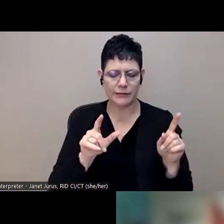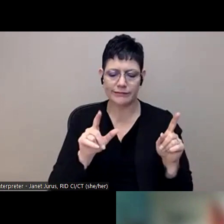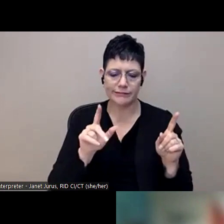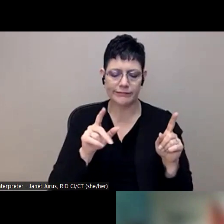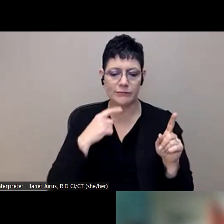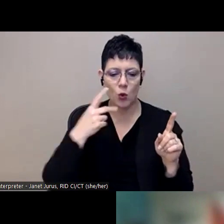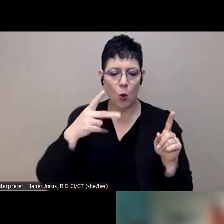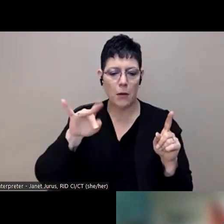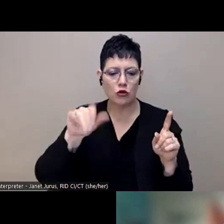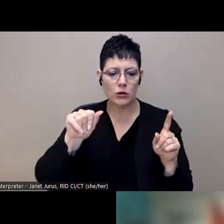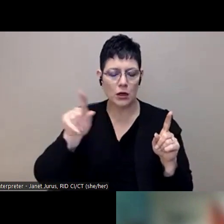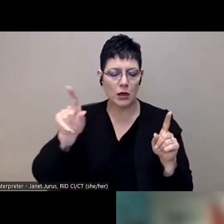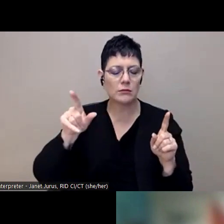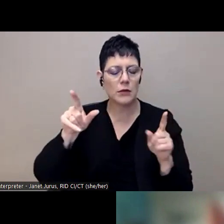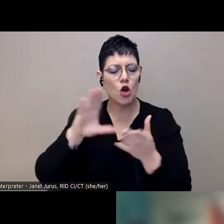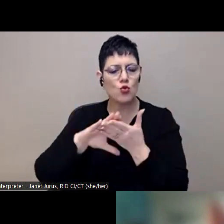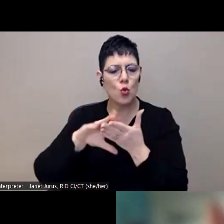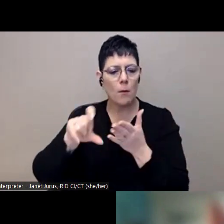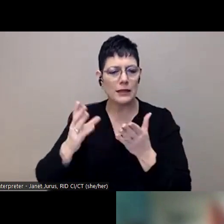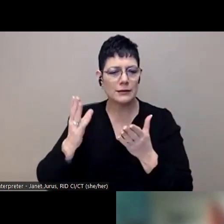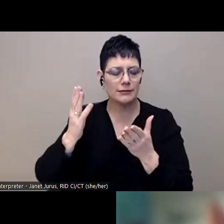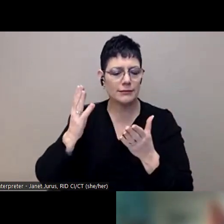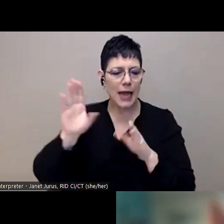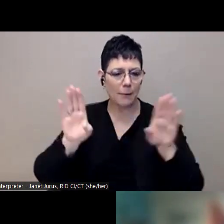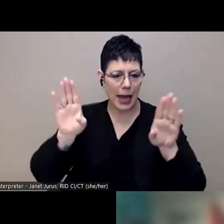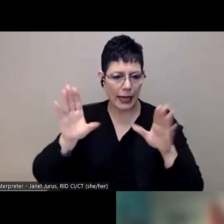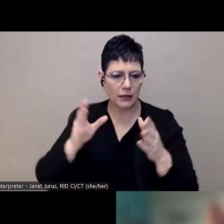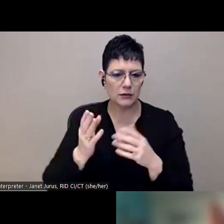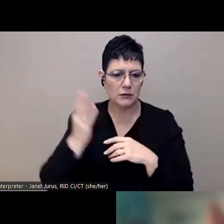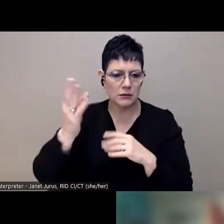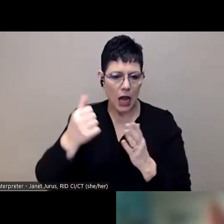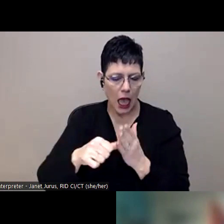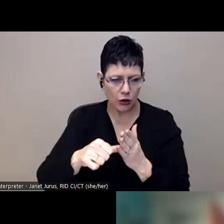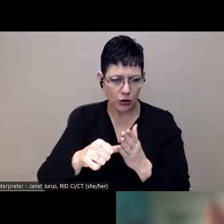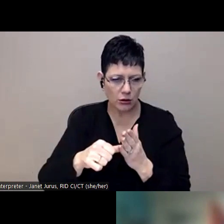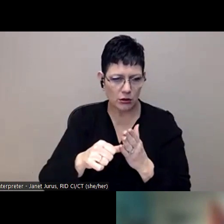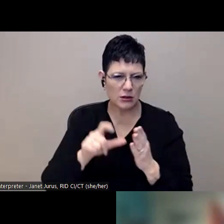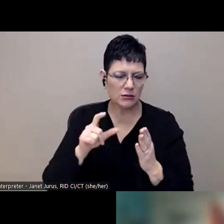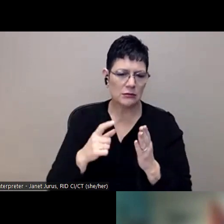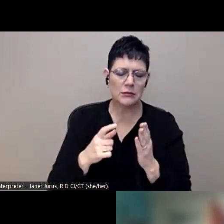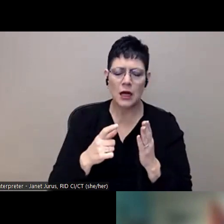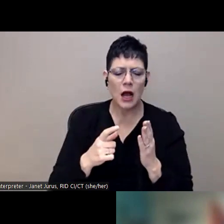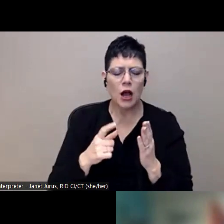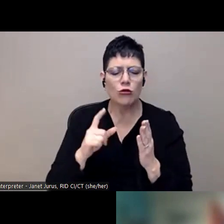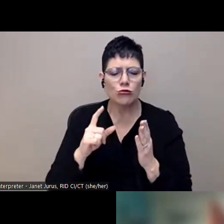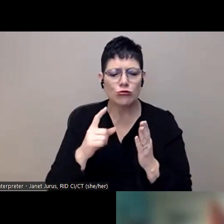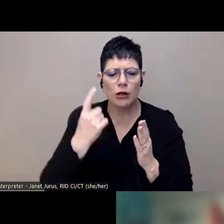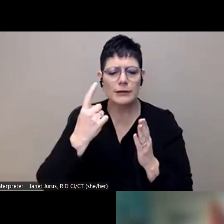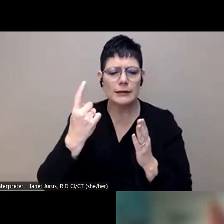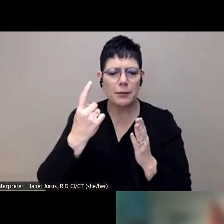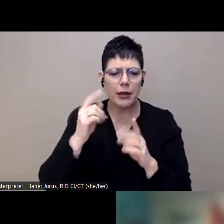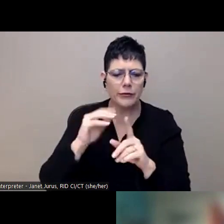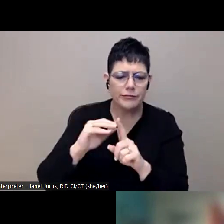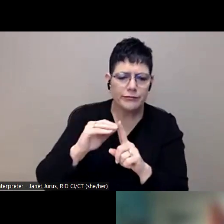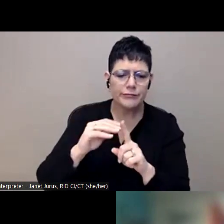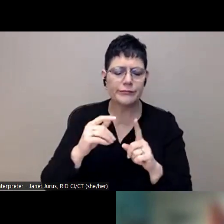nominate students and they got a letter. You've been nominated and we're looking for students. So she said, need a little nudge. We're not looking for, you know, like I